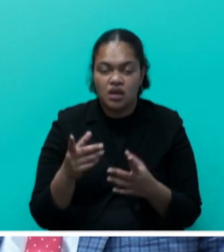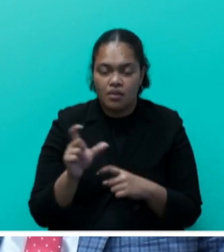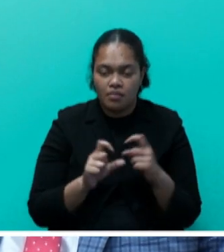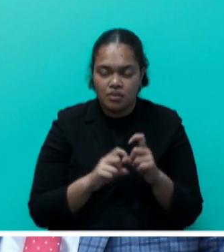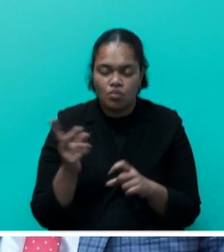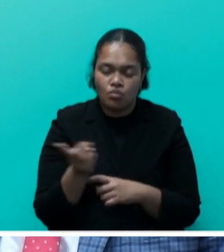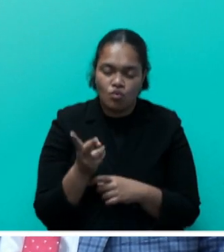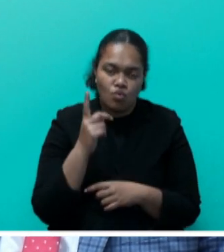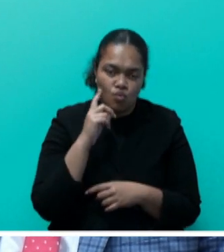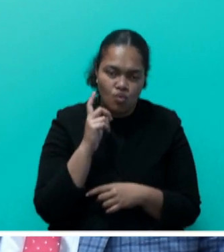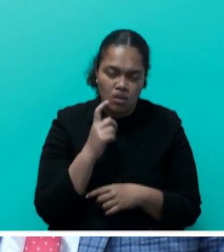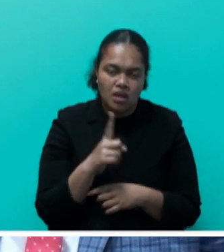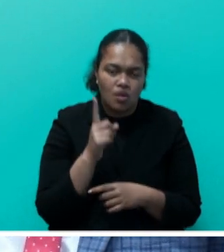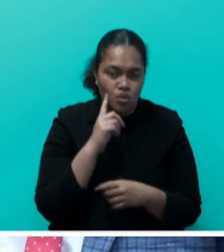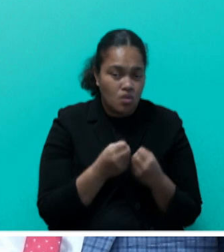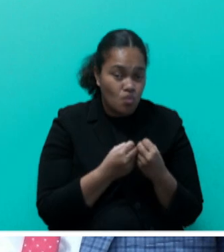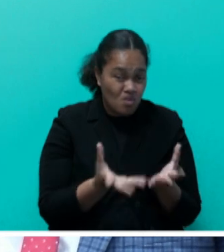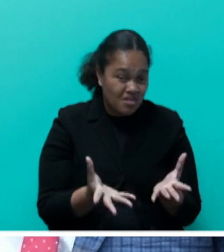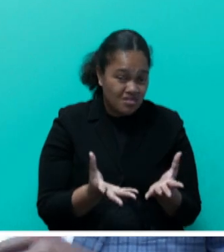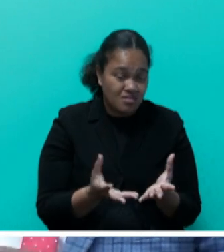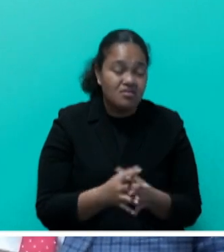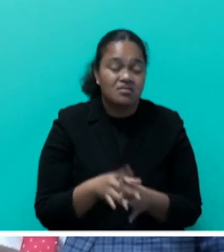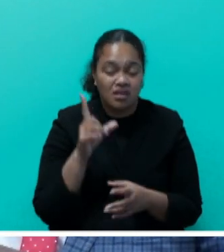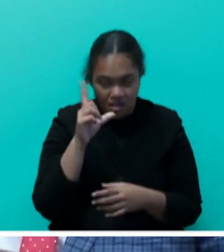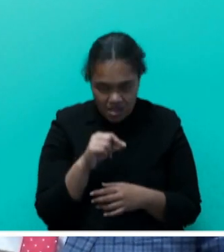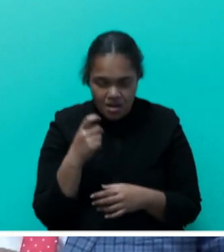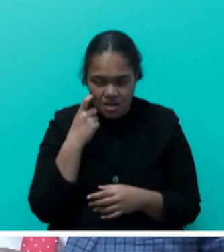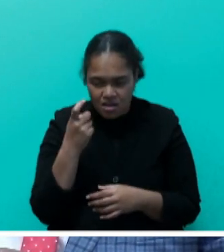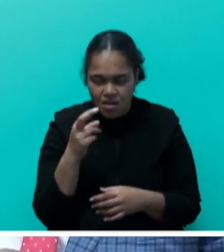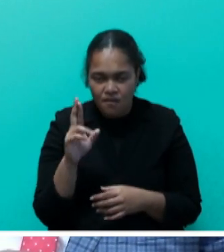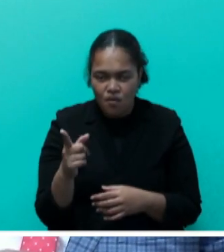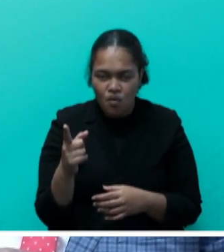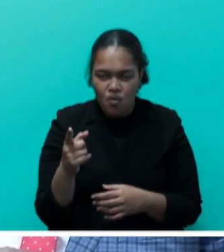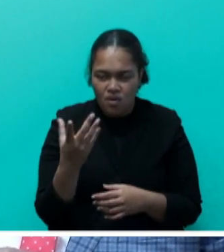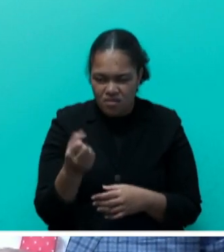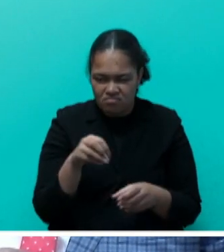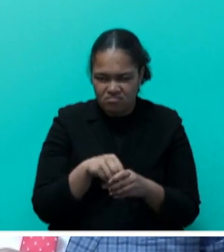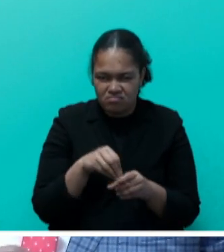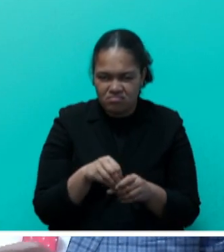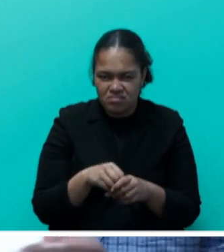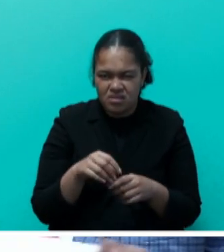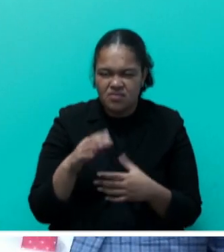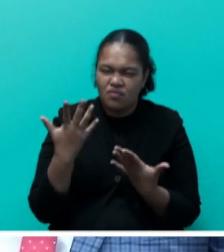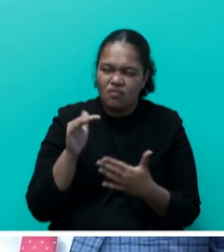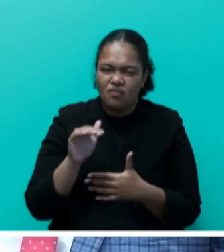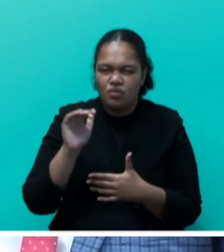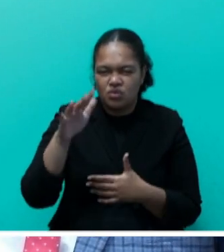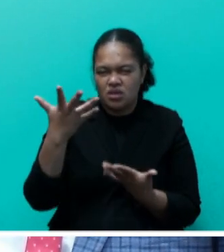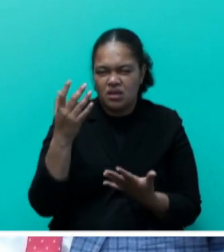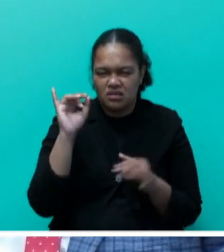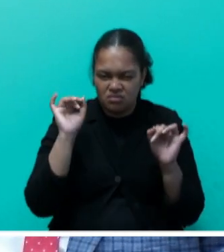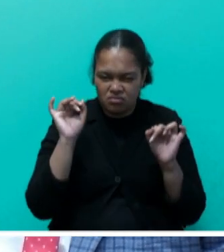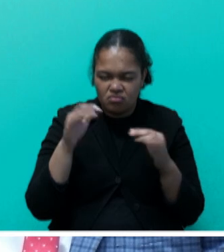water and wastewater systems, ensuring that they can cater for existing and future demand. And